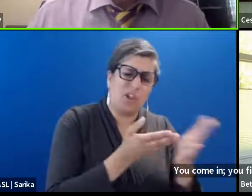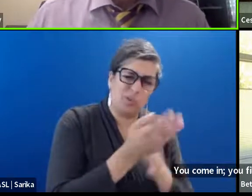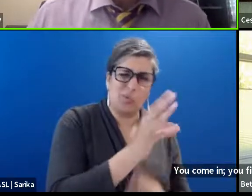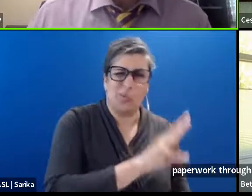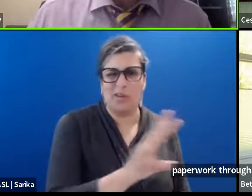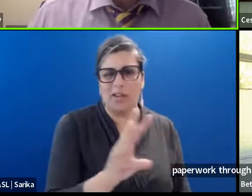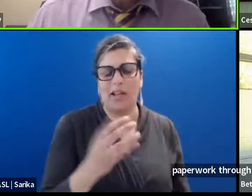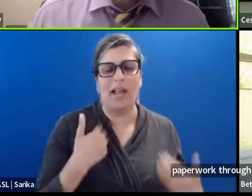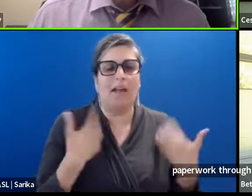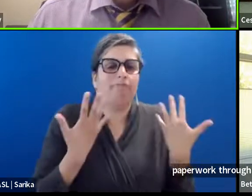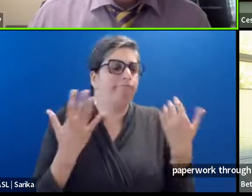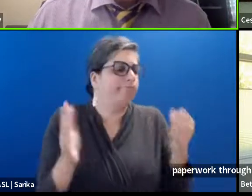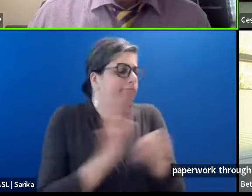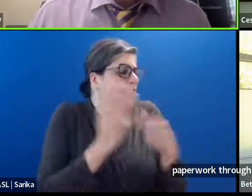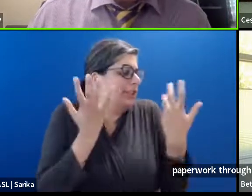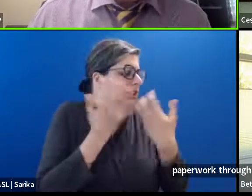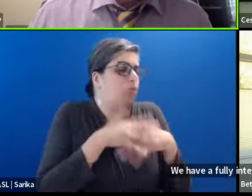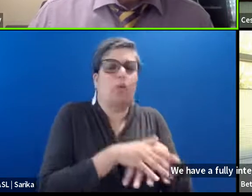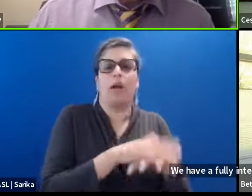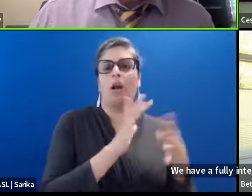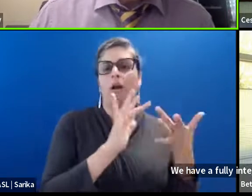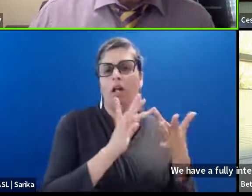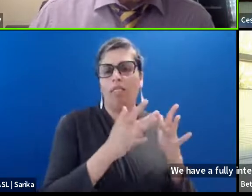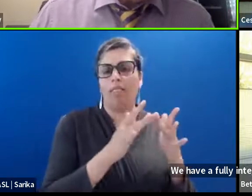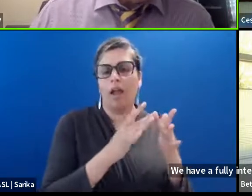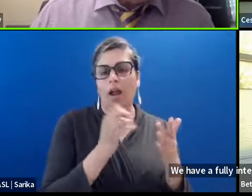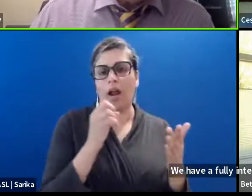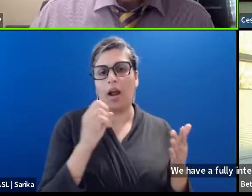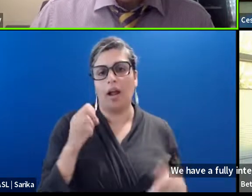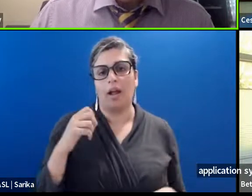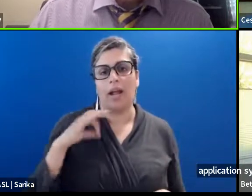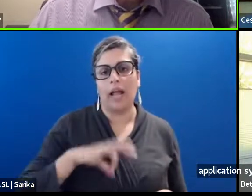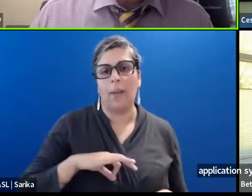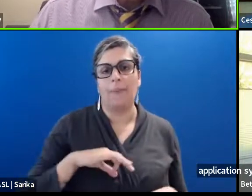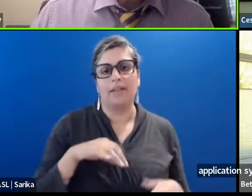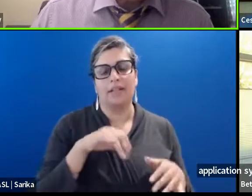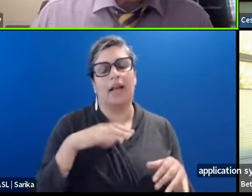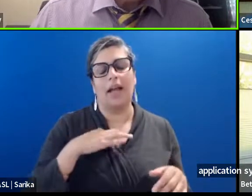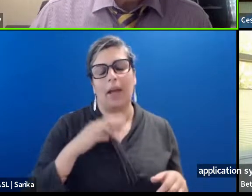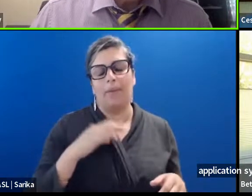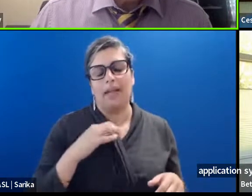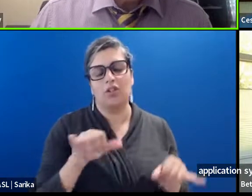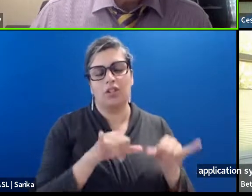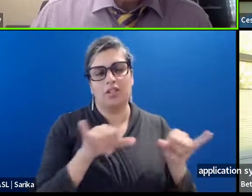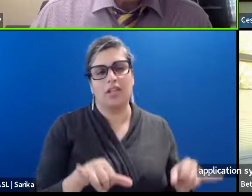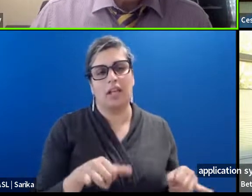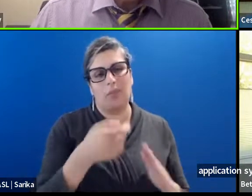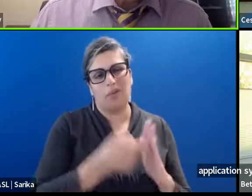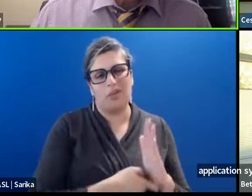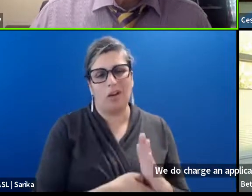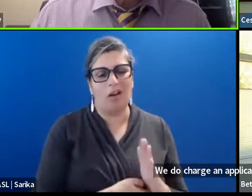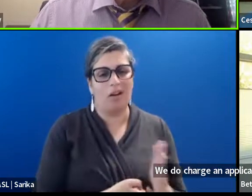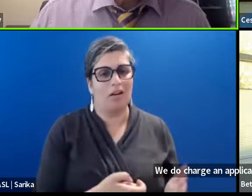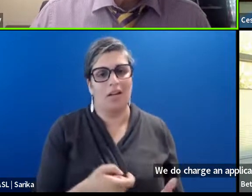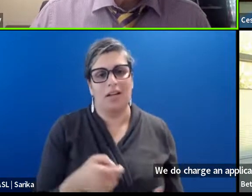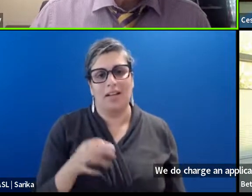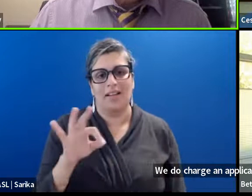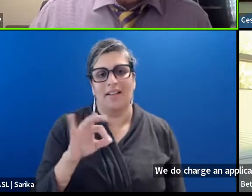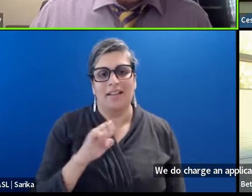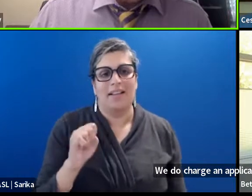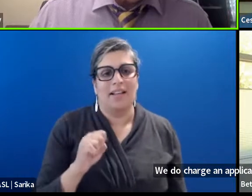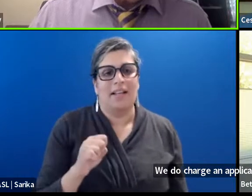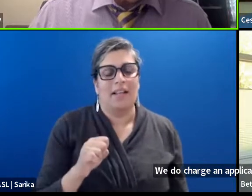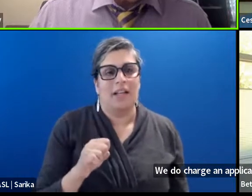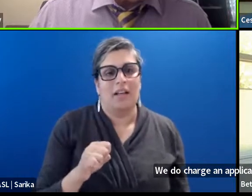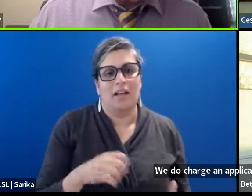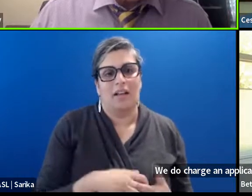Online application system. Um. We do charge. An application fee. Which is a percentage. what your estimated. Benefit would be.